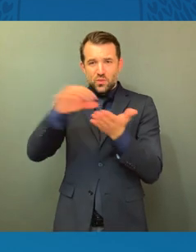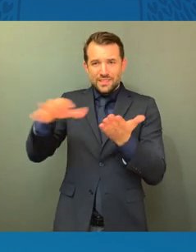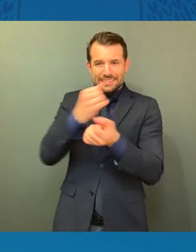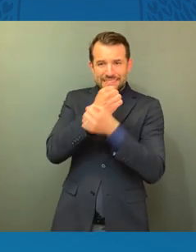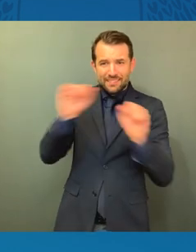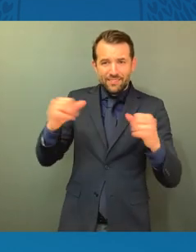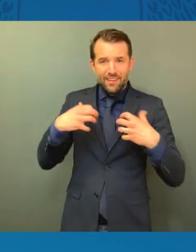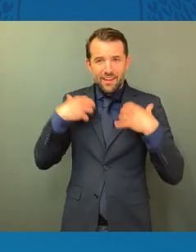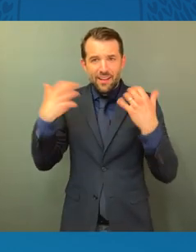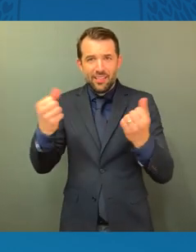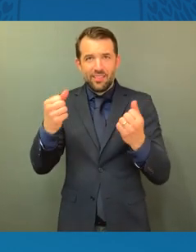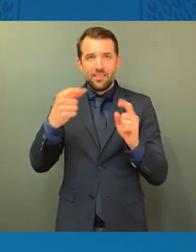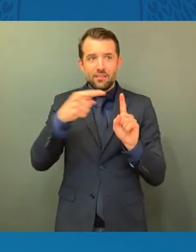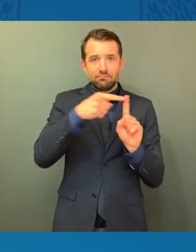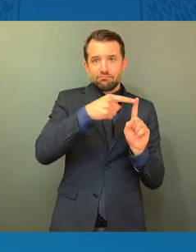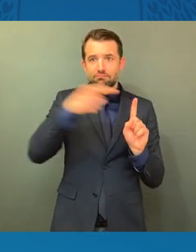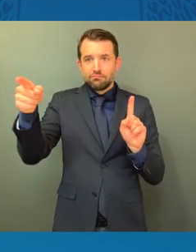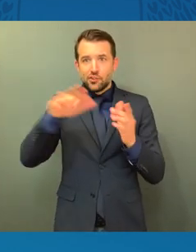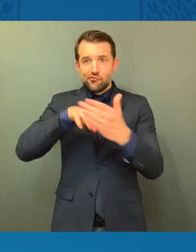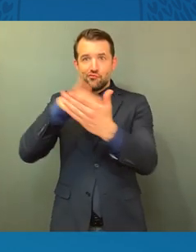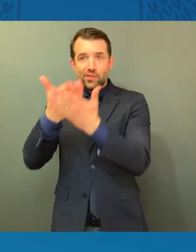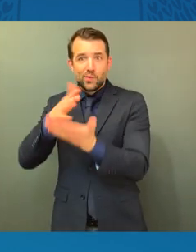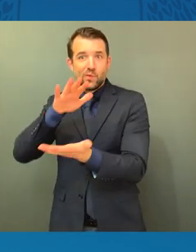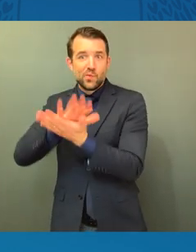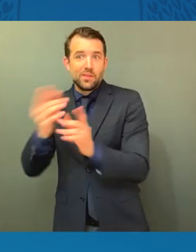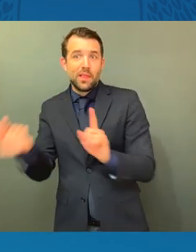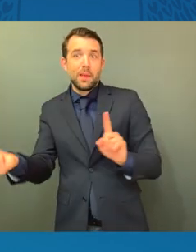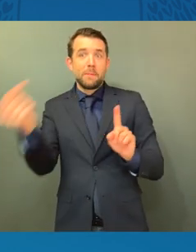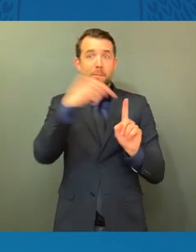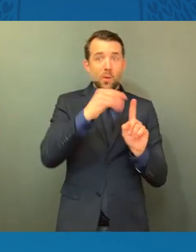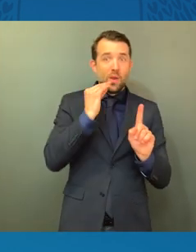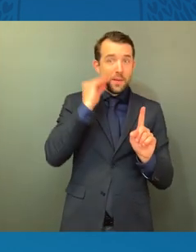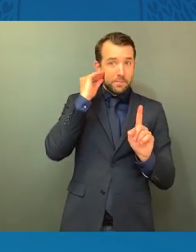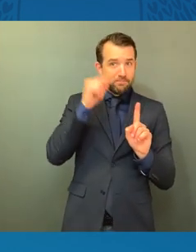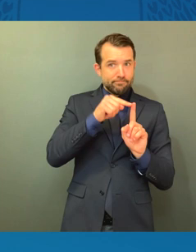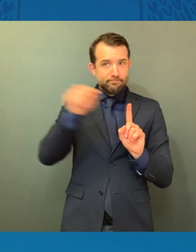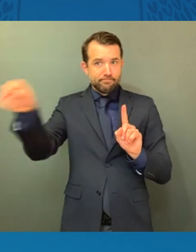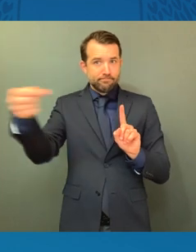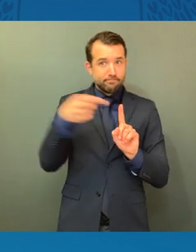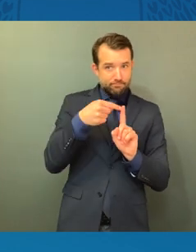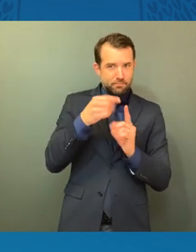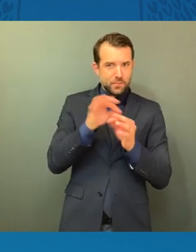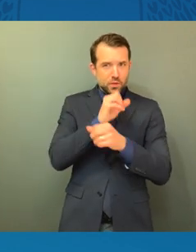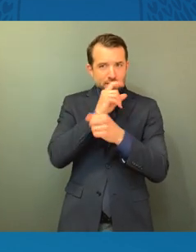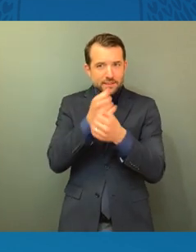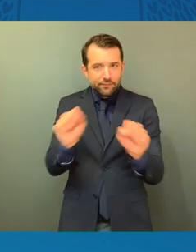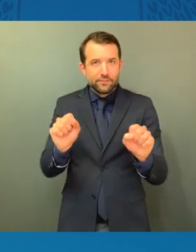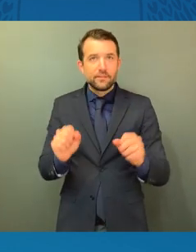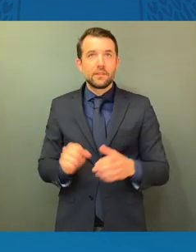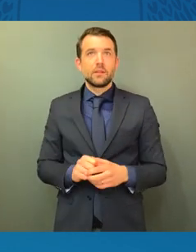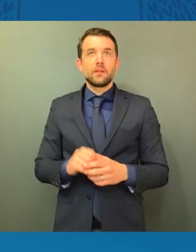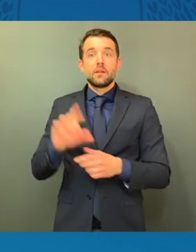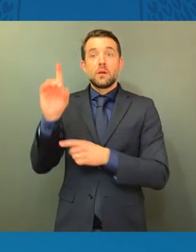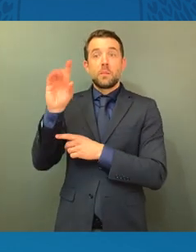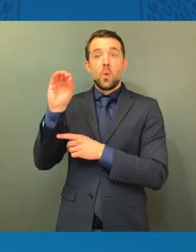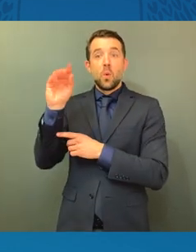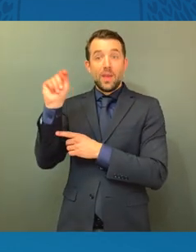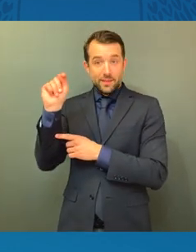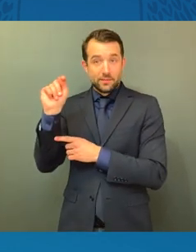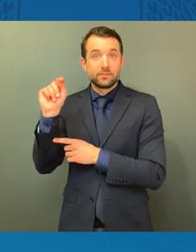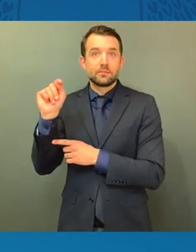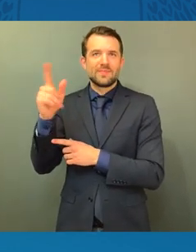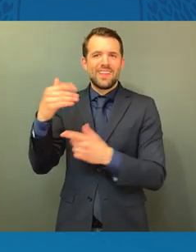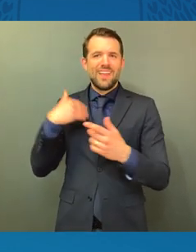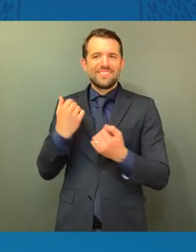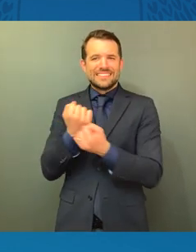Department of Transportation's Safe Routes to Schools, we are providing funding for schools to invest in safer walking and